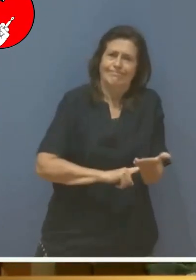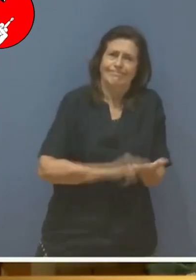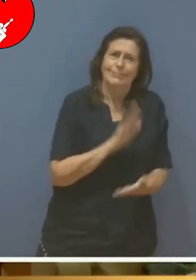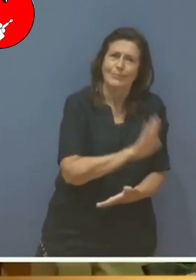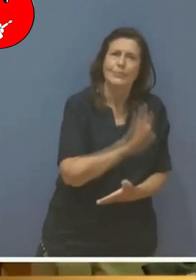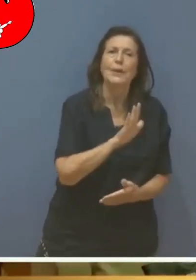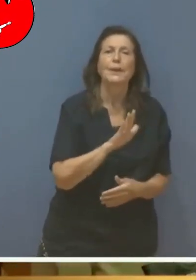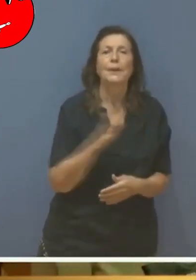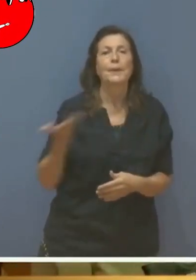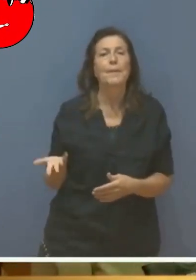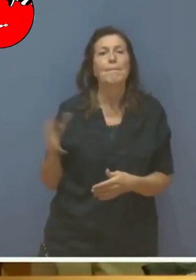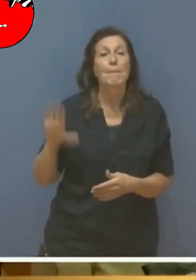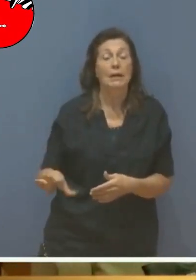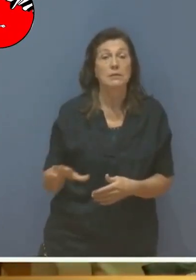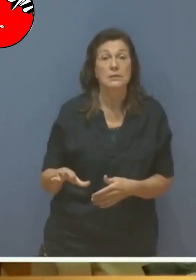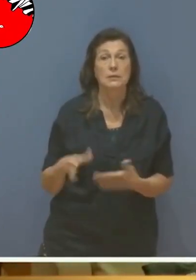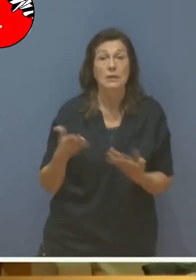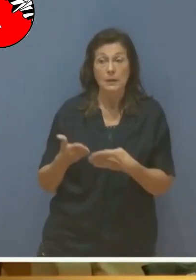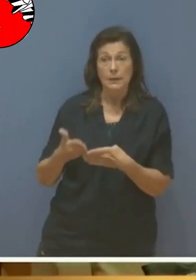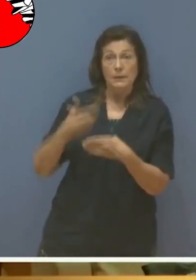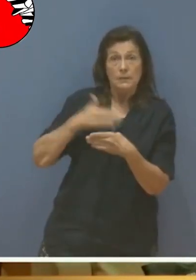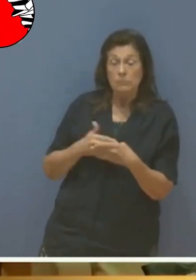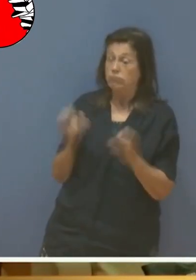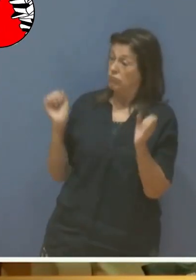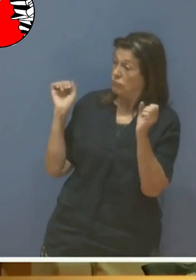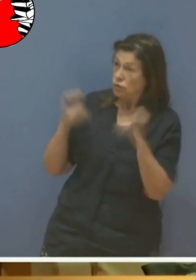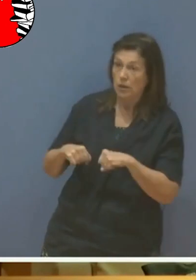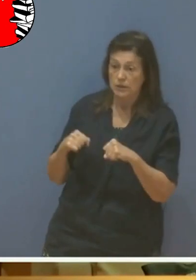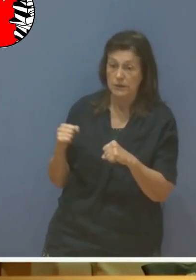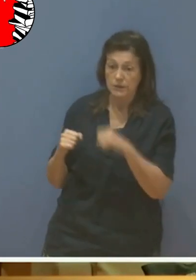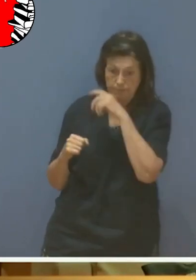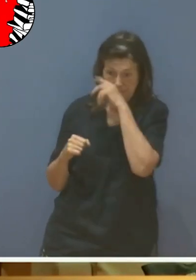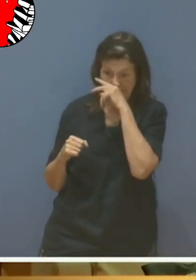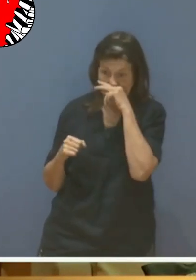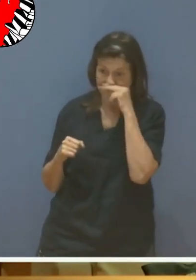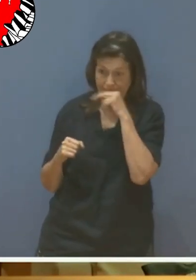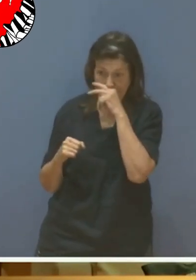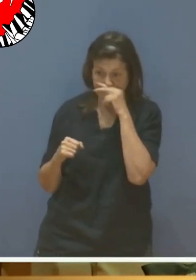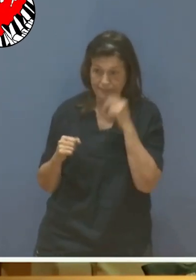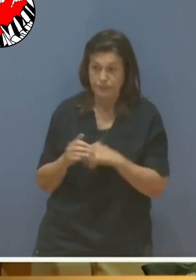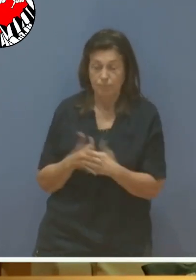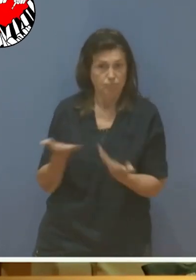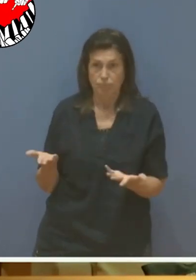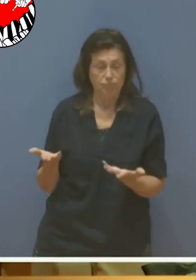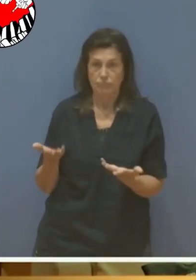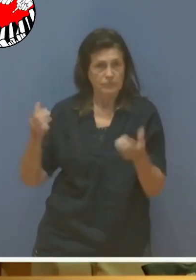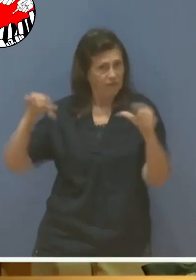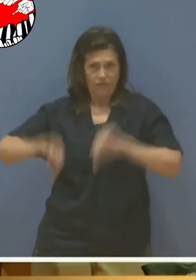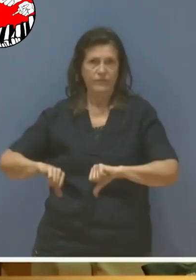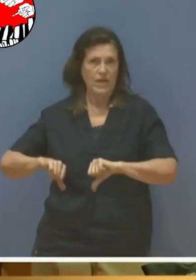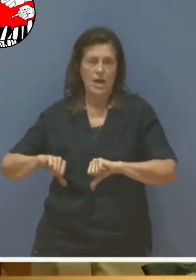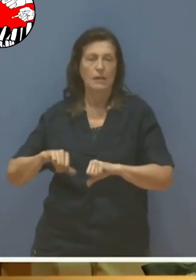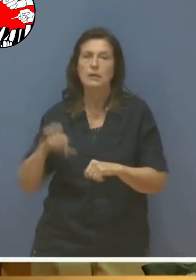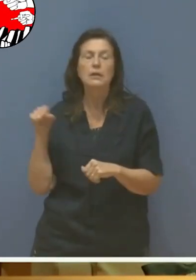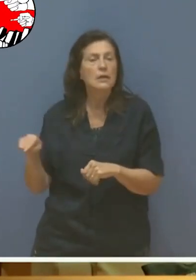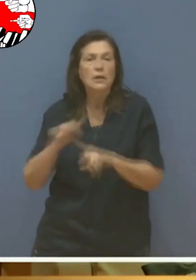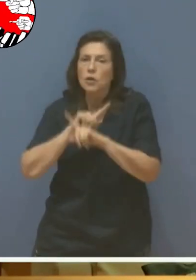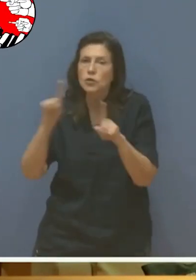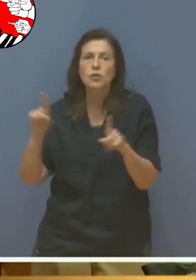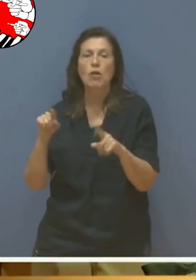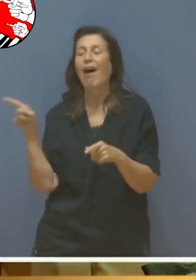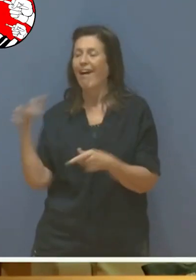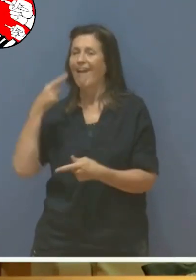free, prior and minimum consent, have resulted in ever increasing disenfranchisement and socio-economic marginalization